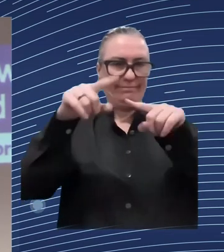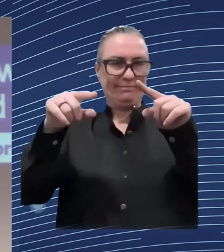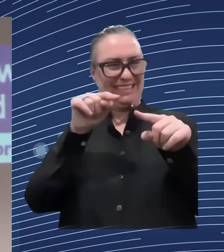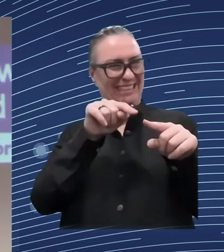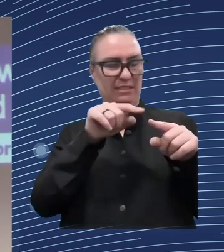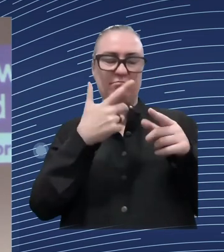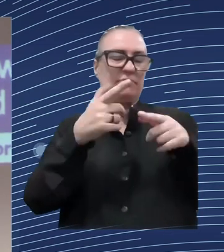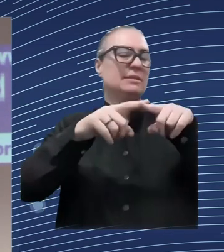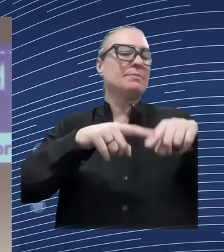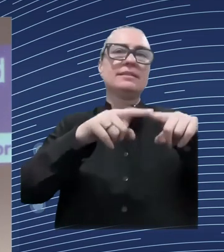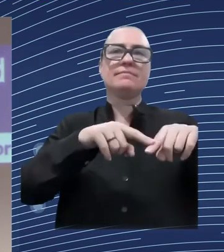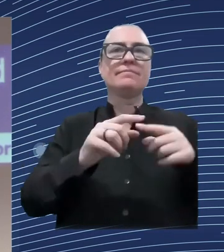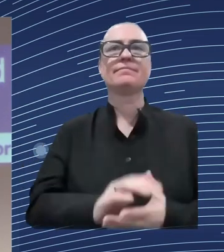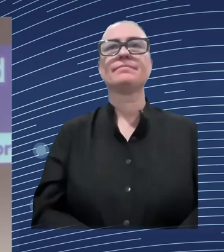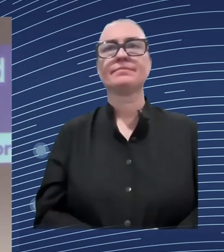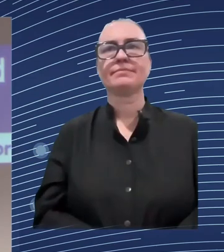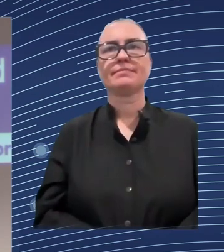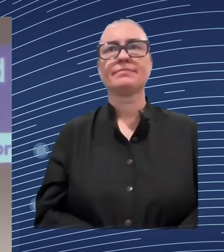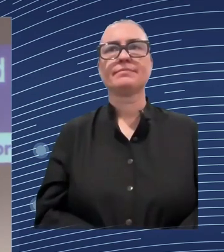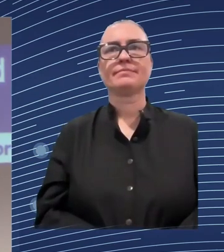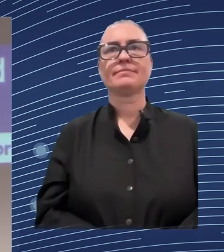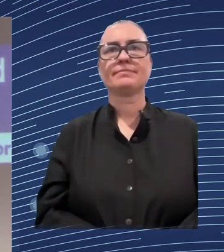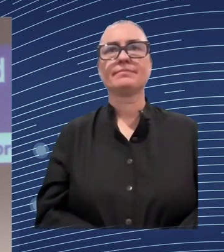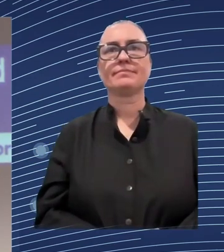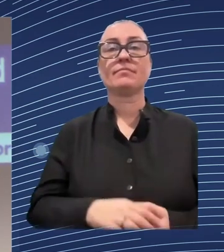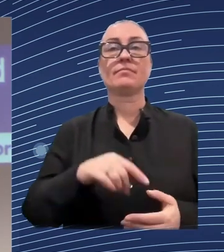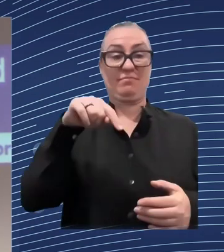said, we are looking at the decade between 2010 and 2019.